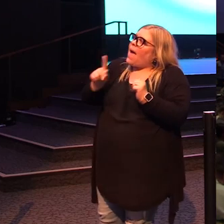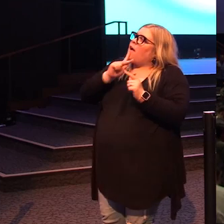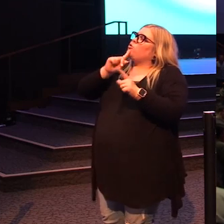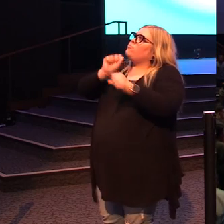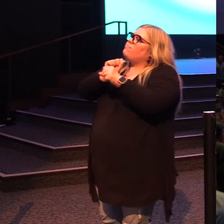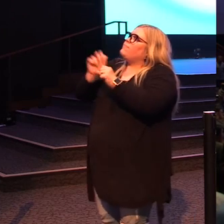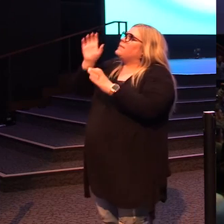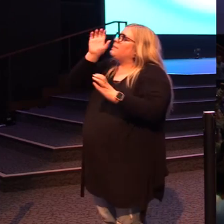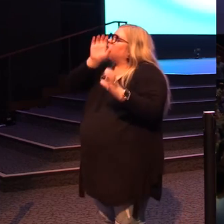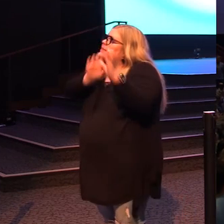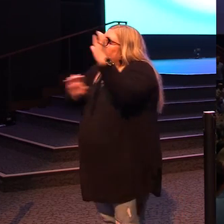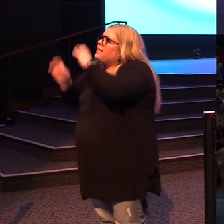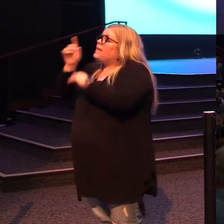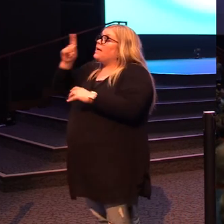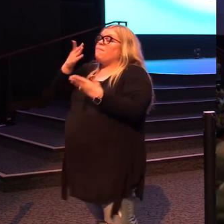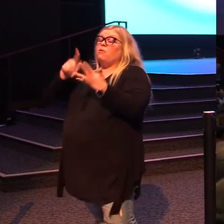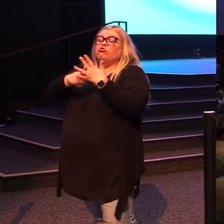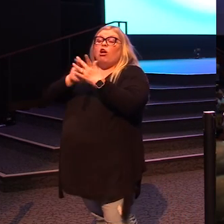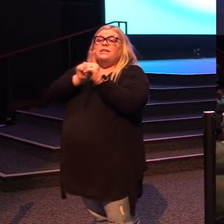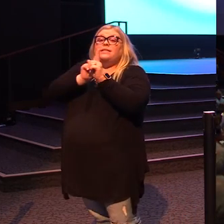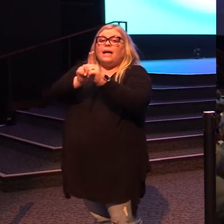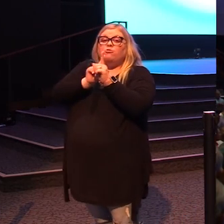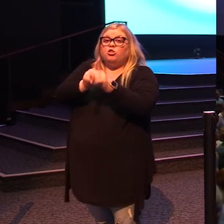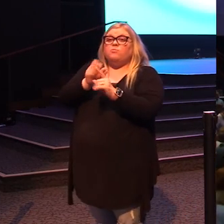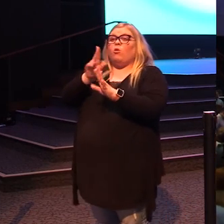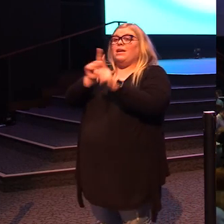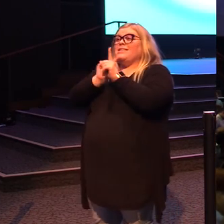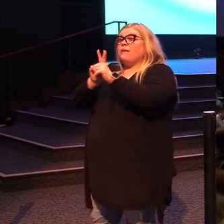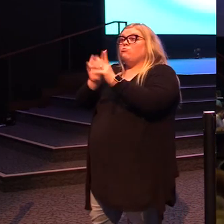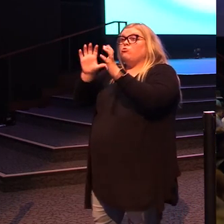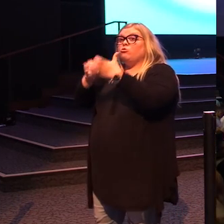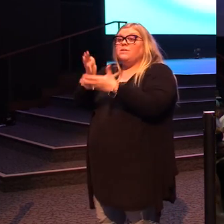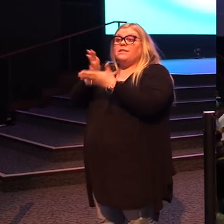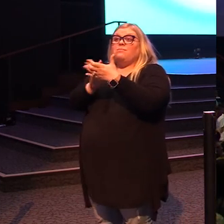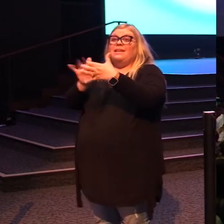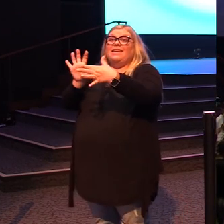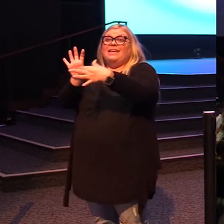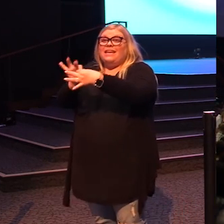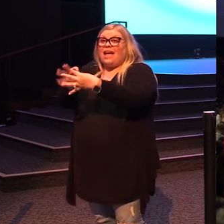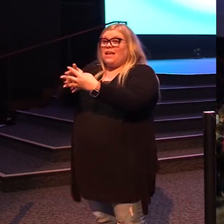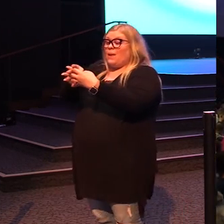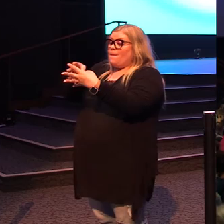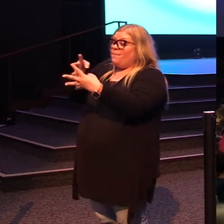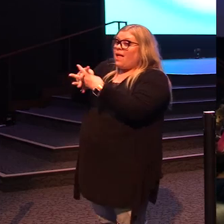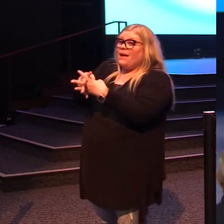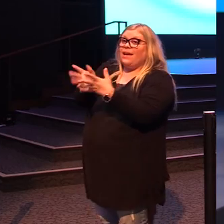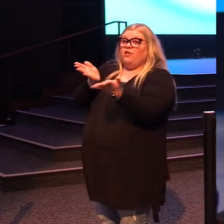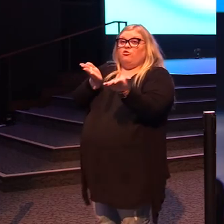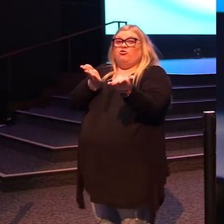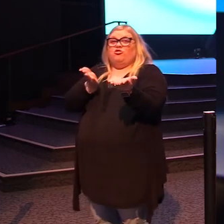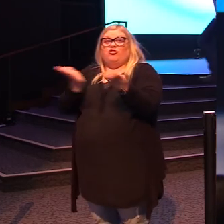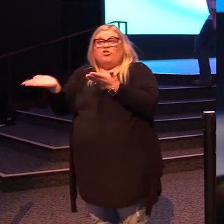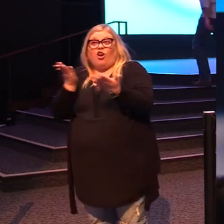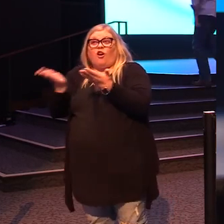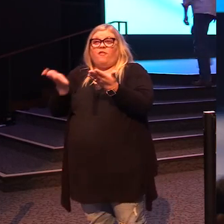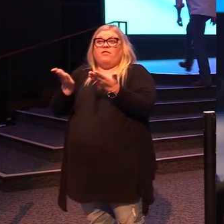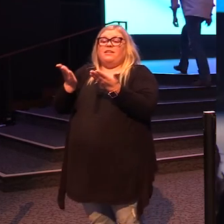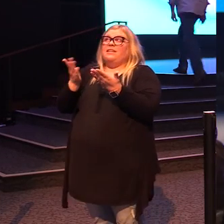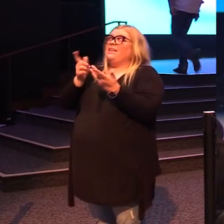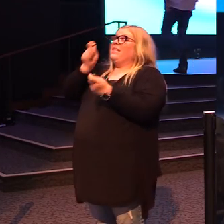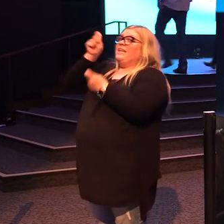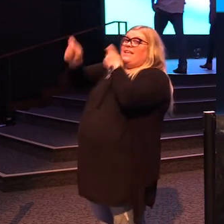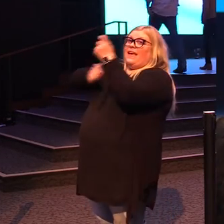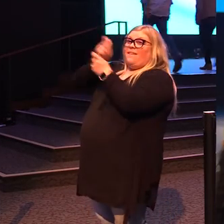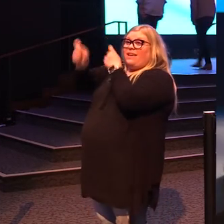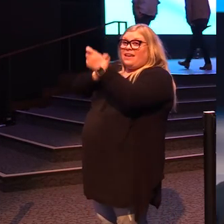Some of need to go back to discipling and discipleship groups. Some of need to connect. Some of need to plug in. Some of need to serve. Some of you need to start giving,